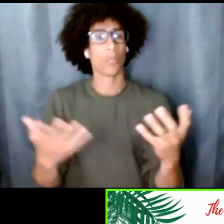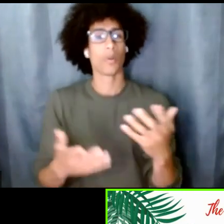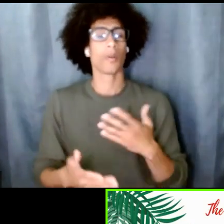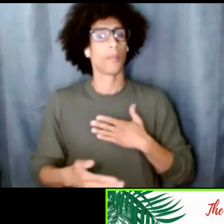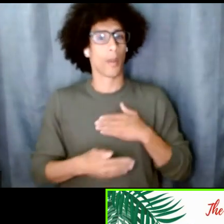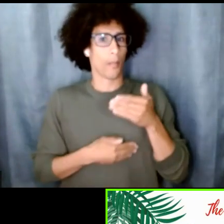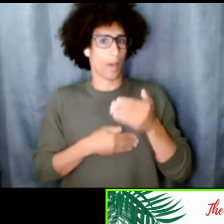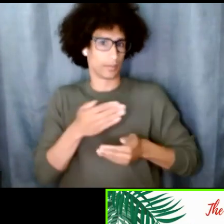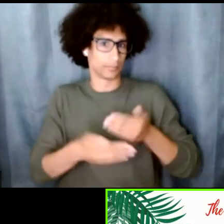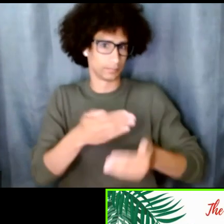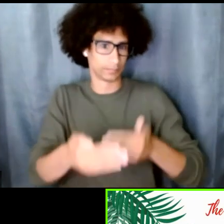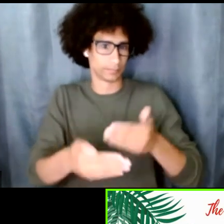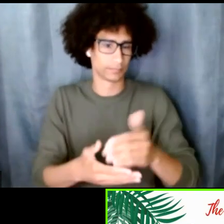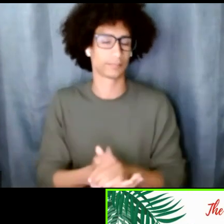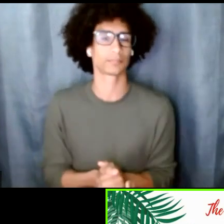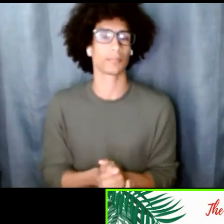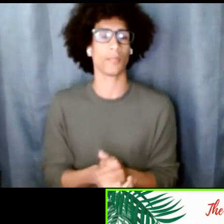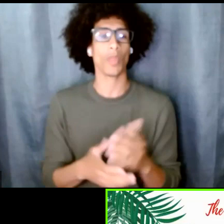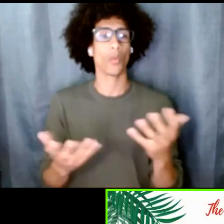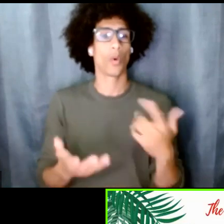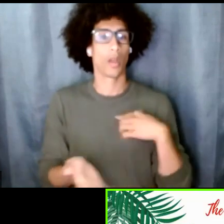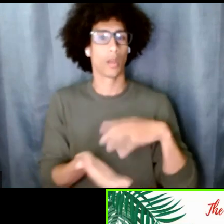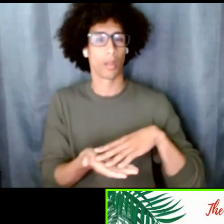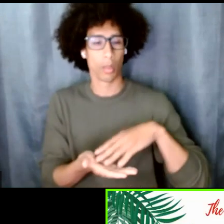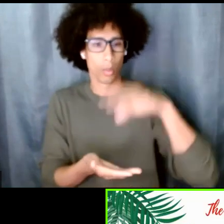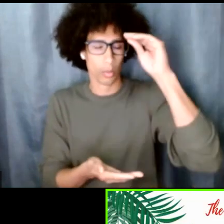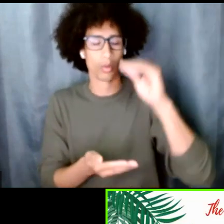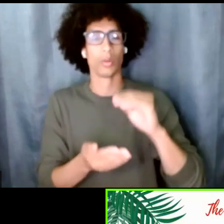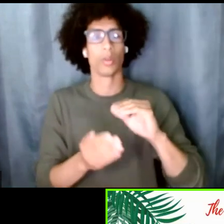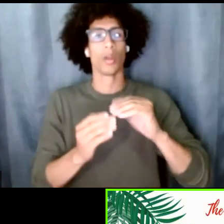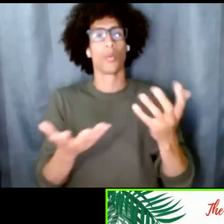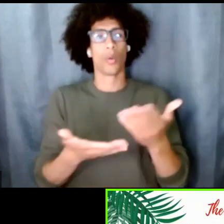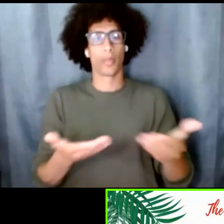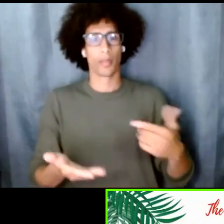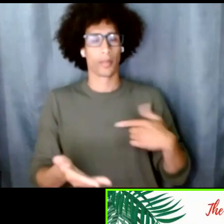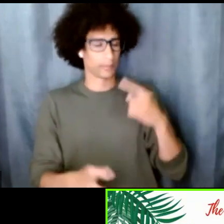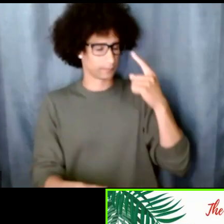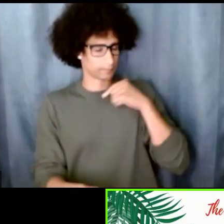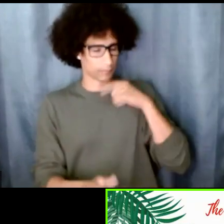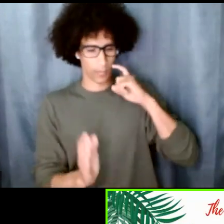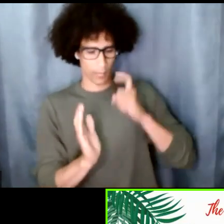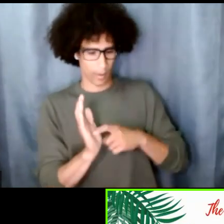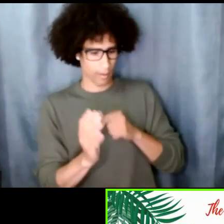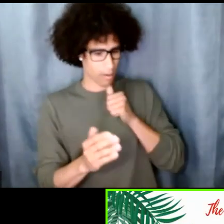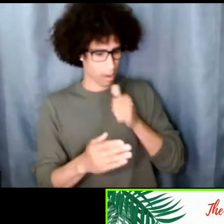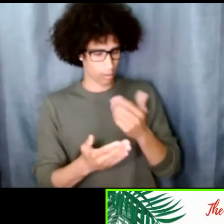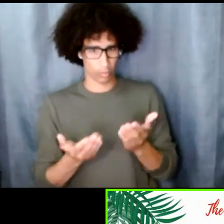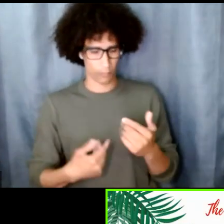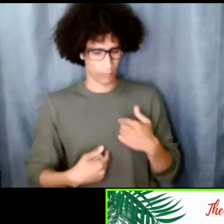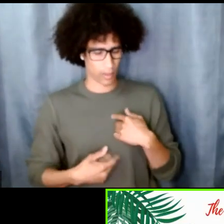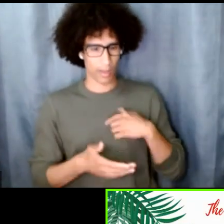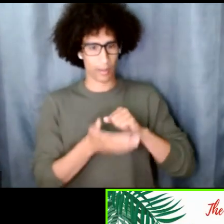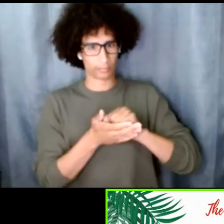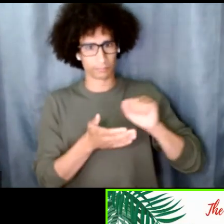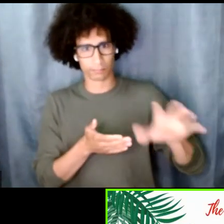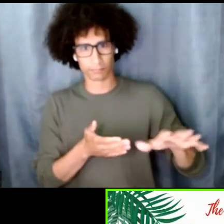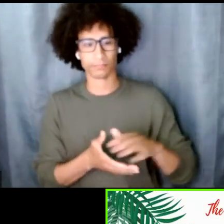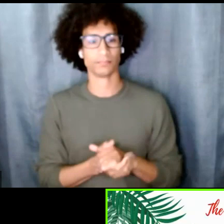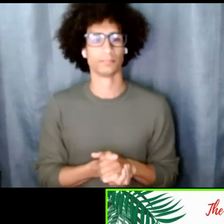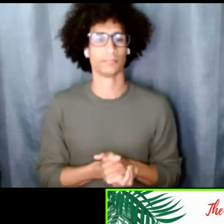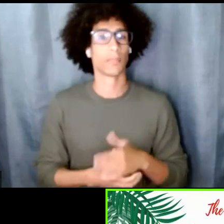i've unlearned them and some of the tools that i utilize um with anyone that might look like me or share my experience how i tap into